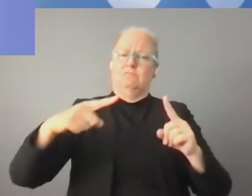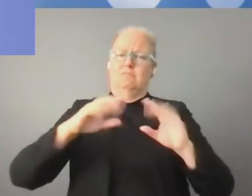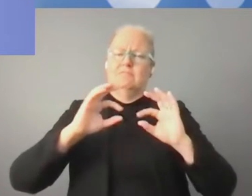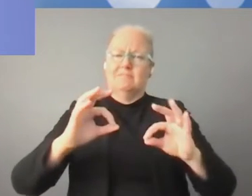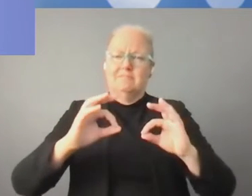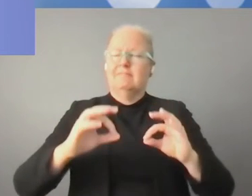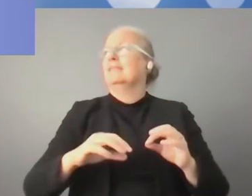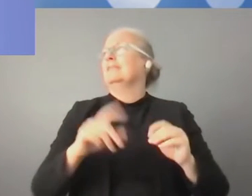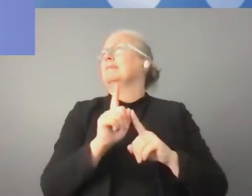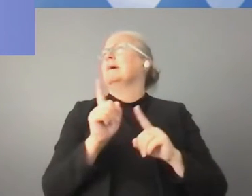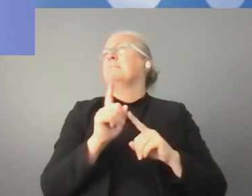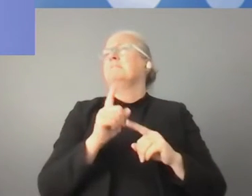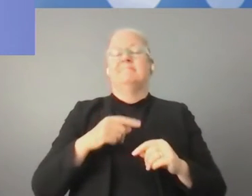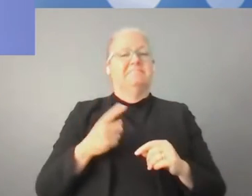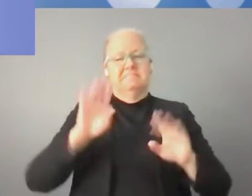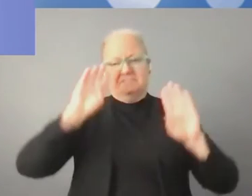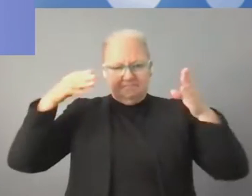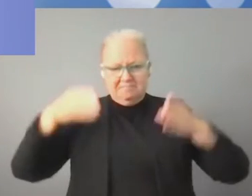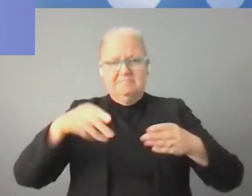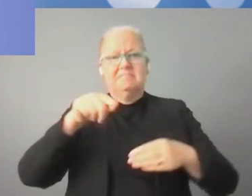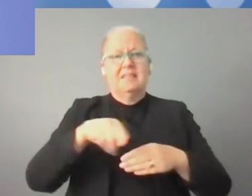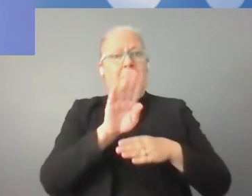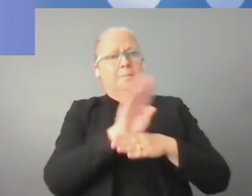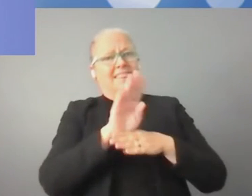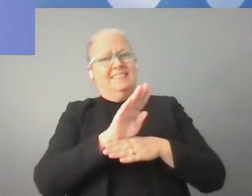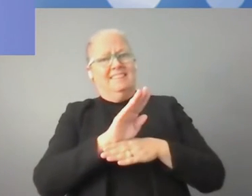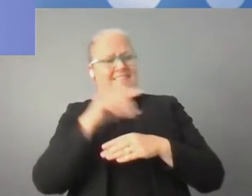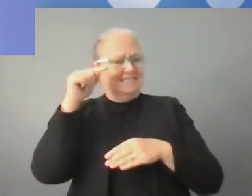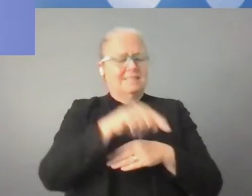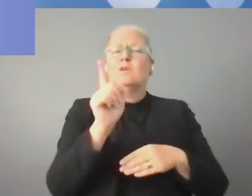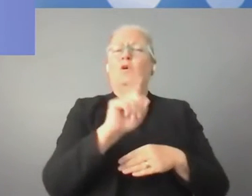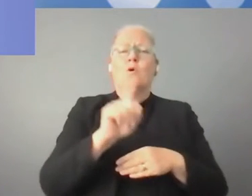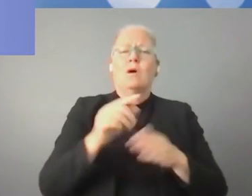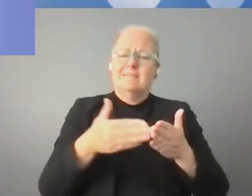going to be just about businesses. It's about the societies as a whole.